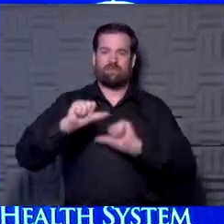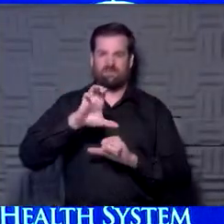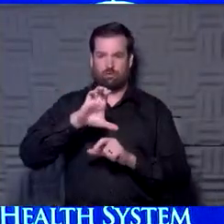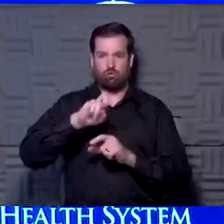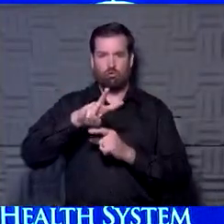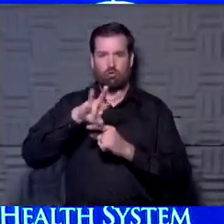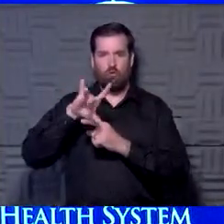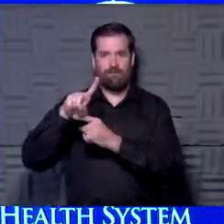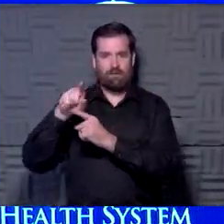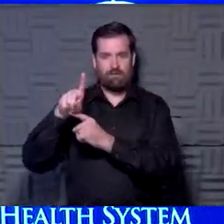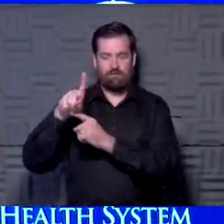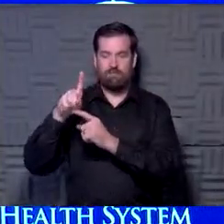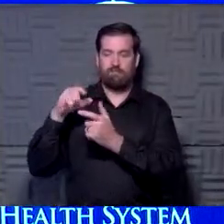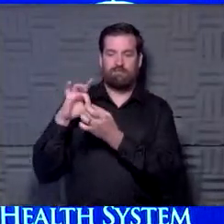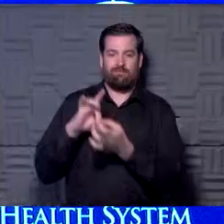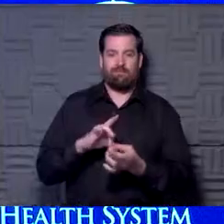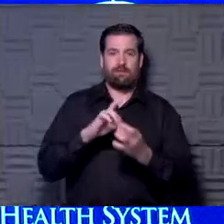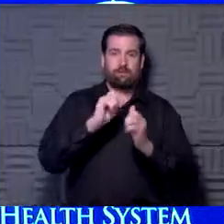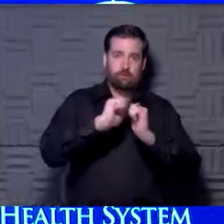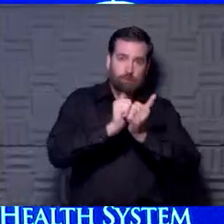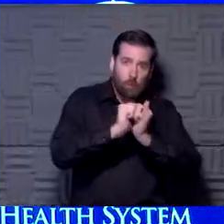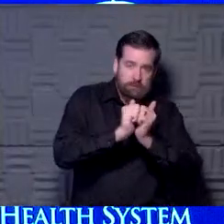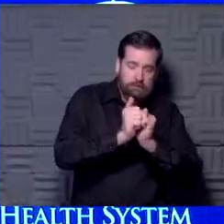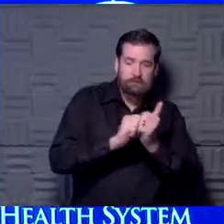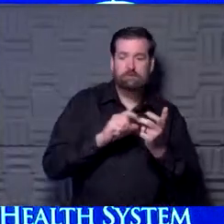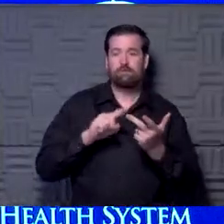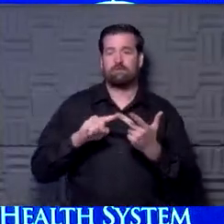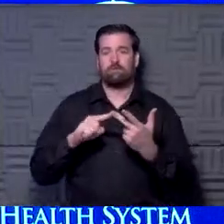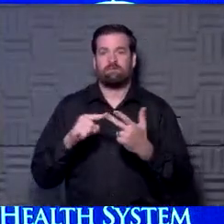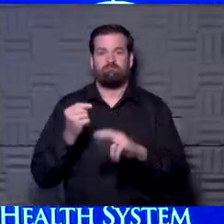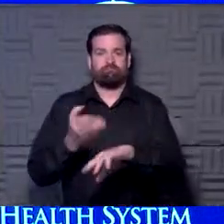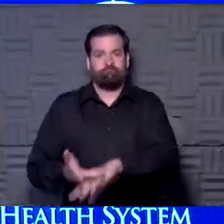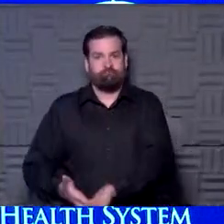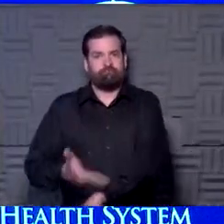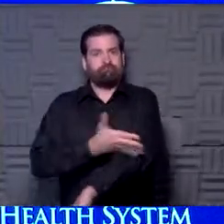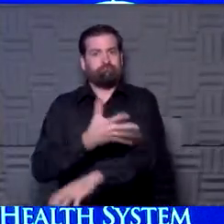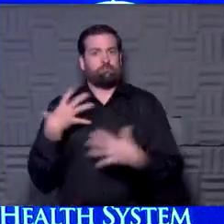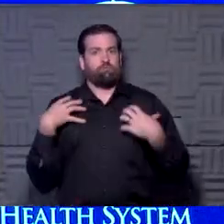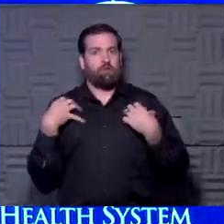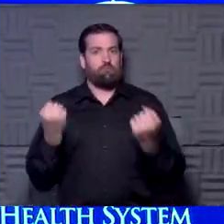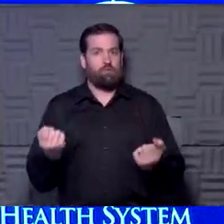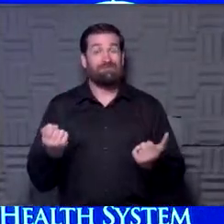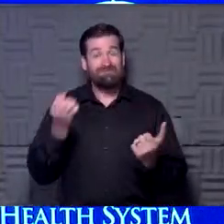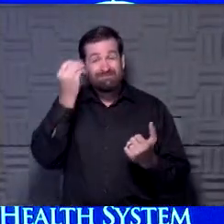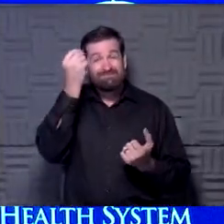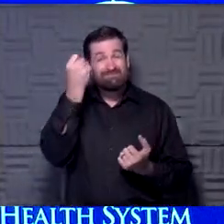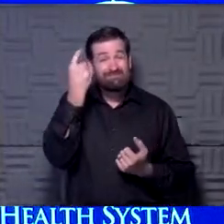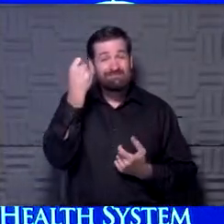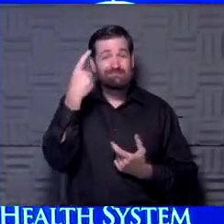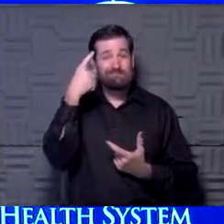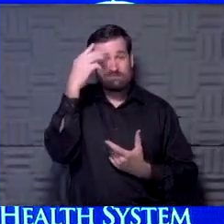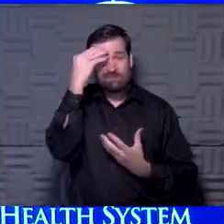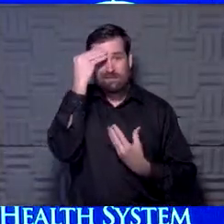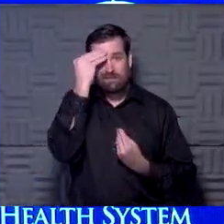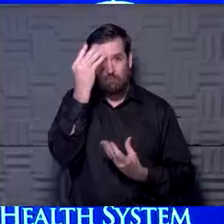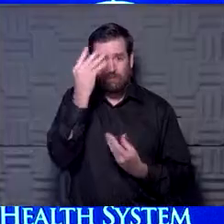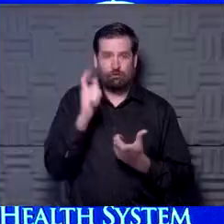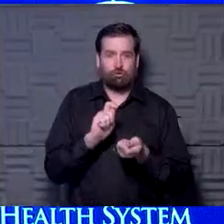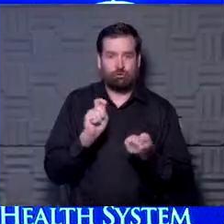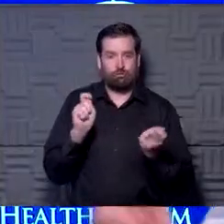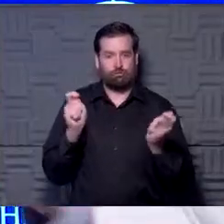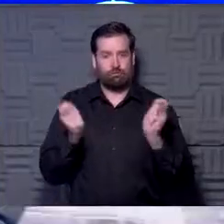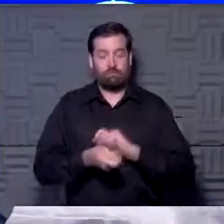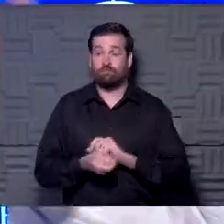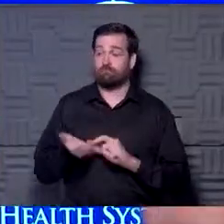and sports and recovery, because there's information that is changing. To help us address that, of